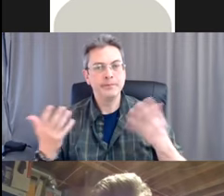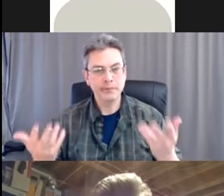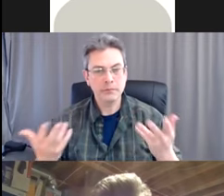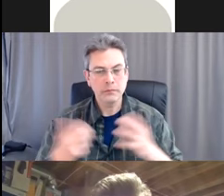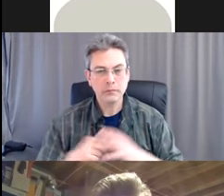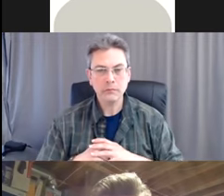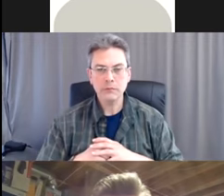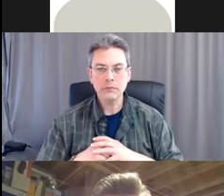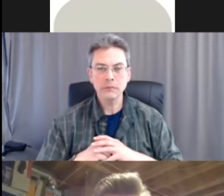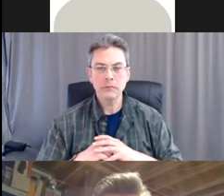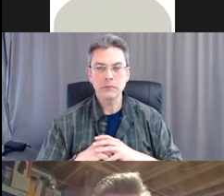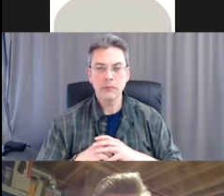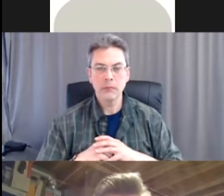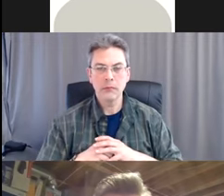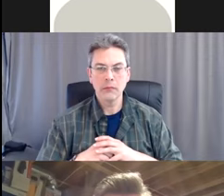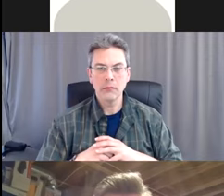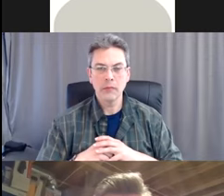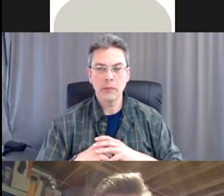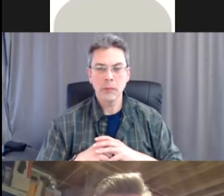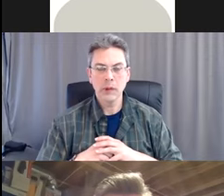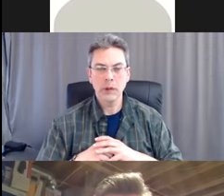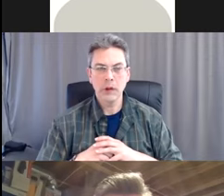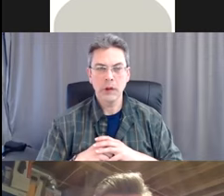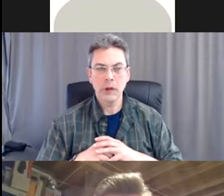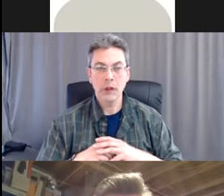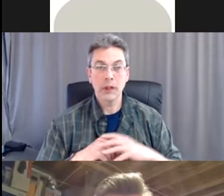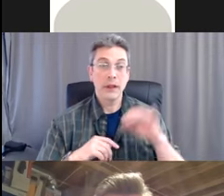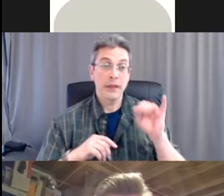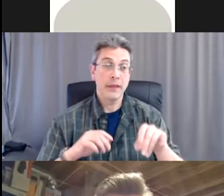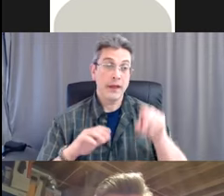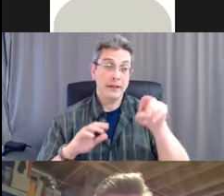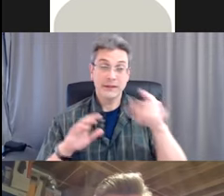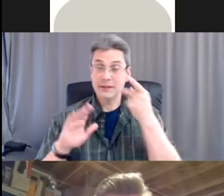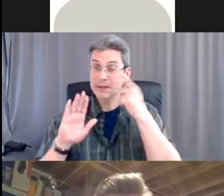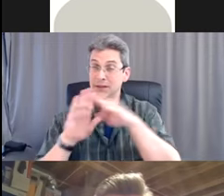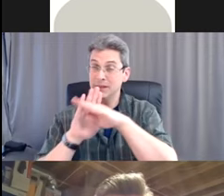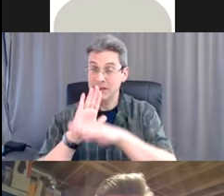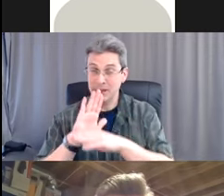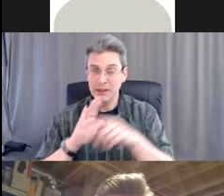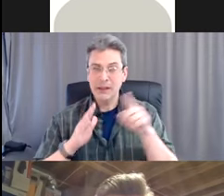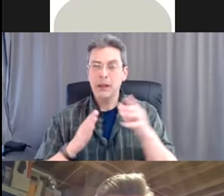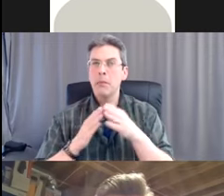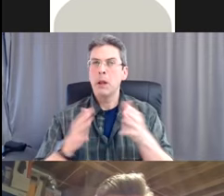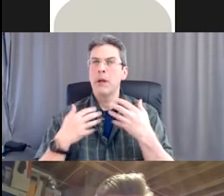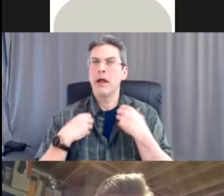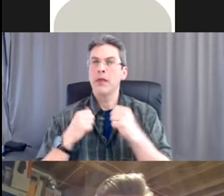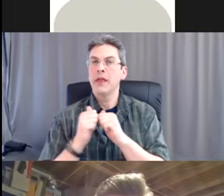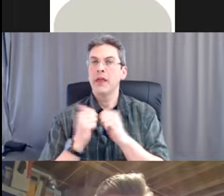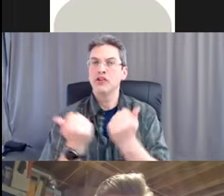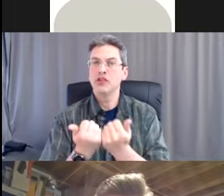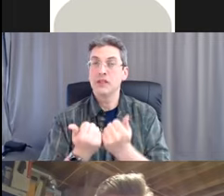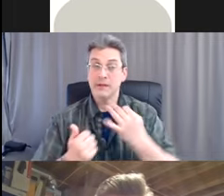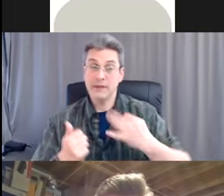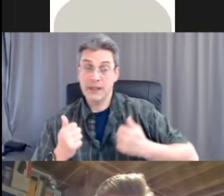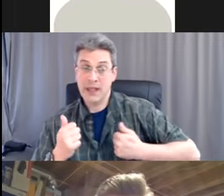so, um, additionally, um, these are, are the public health agency of Canada is the main site where